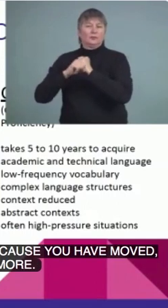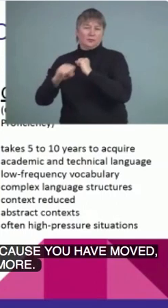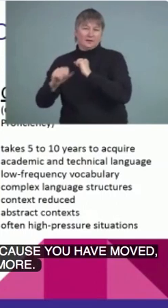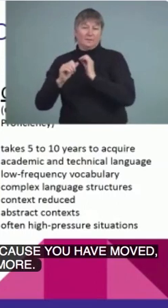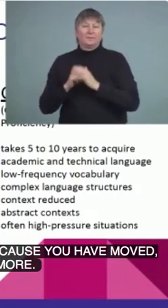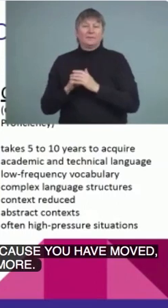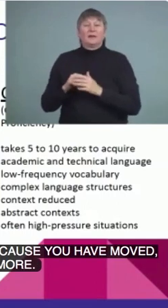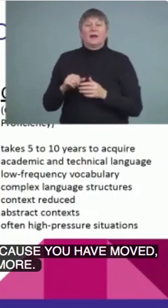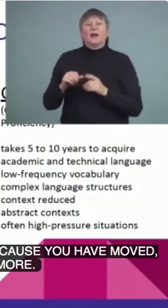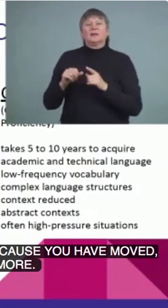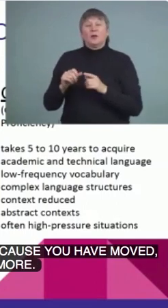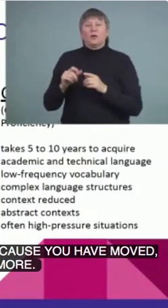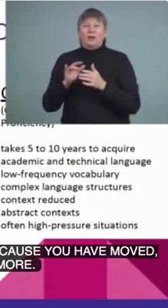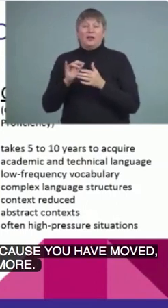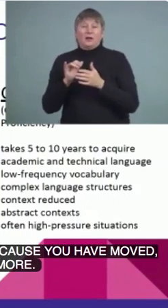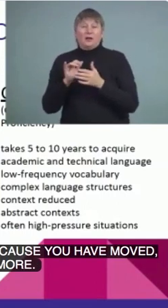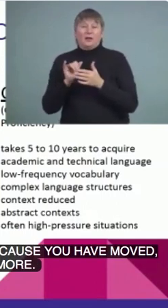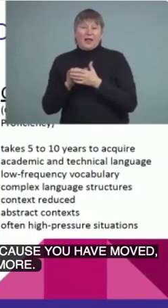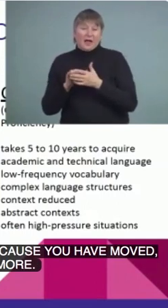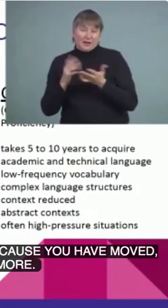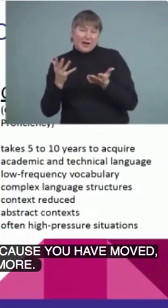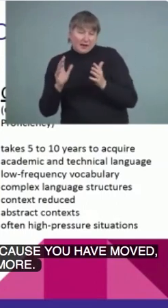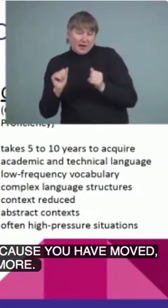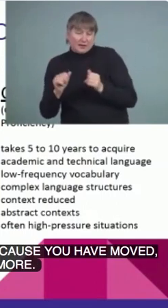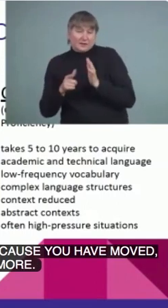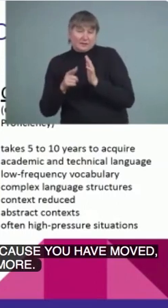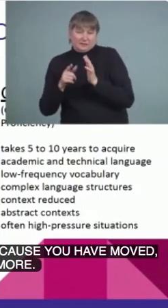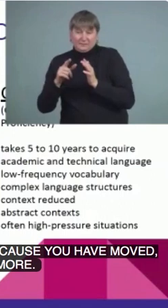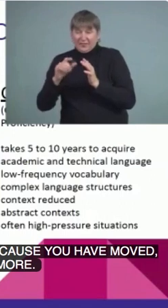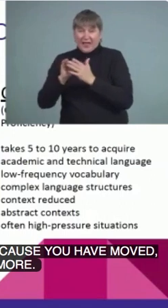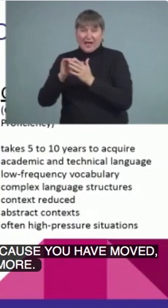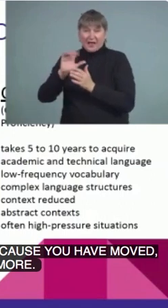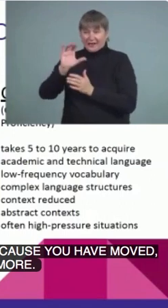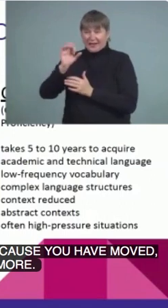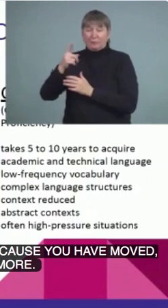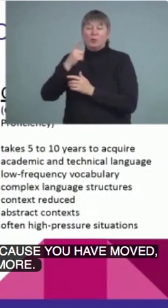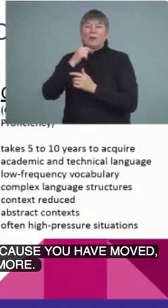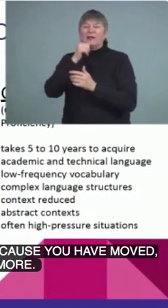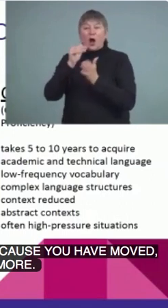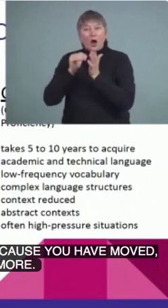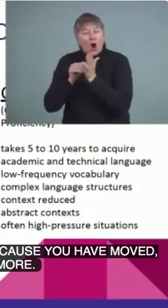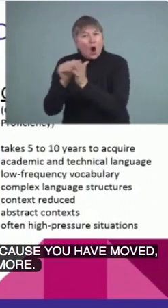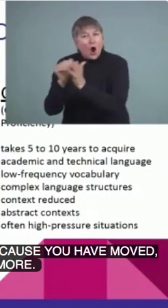-frequency vocabulary words. And we have to think of the syntax too. Your sentence structures are different